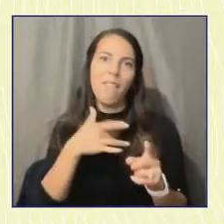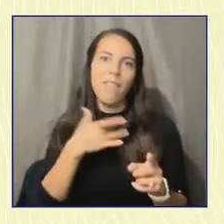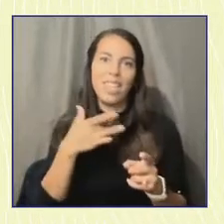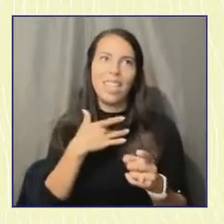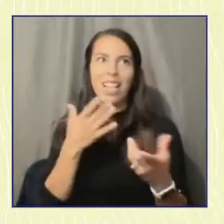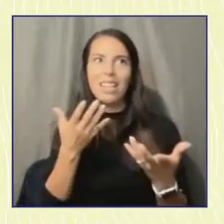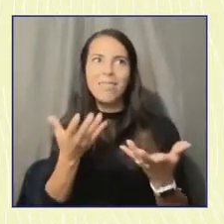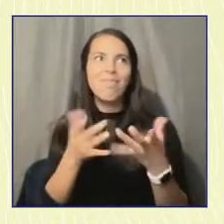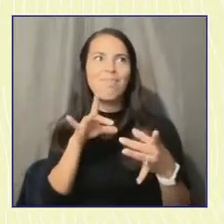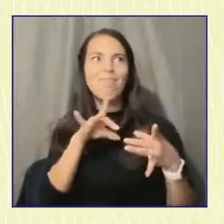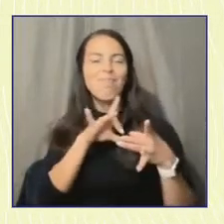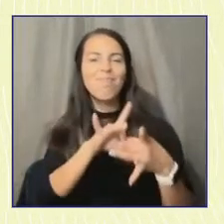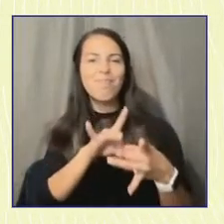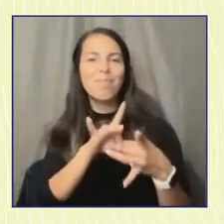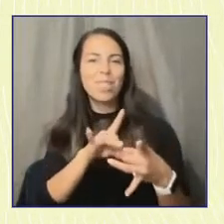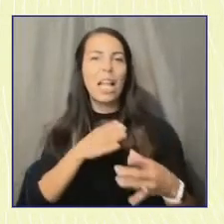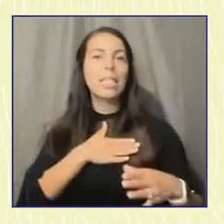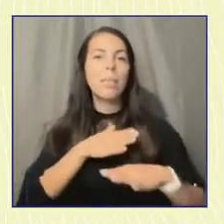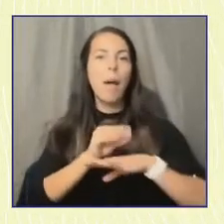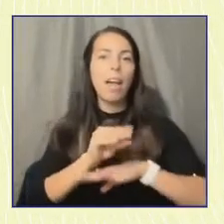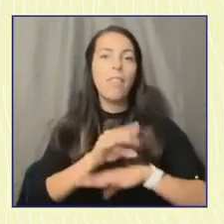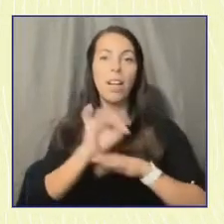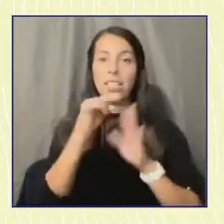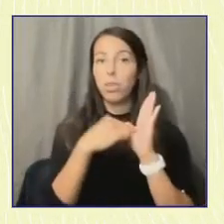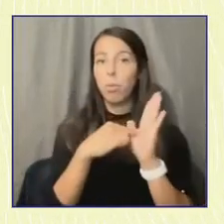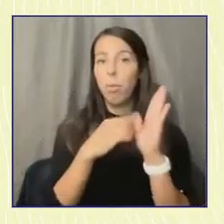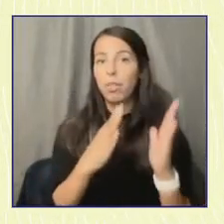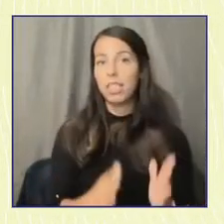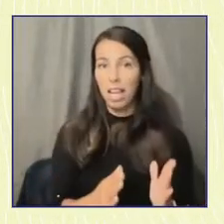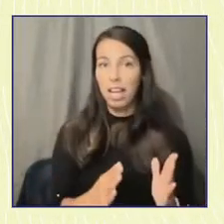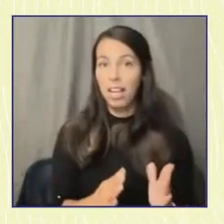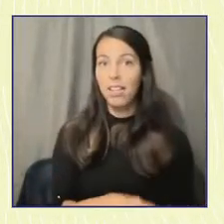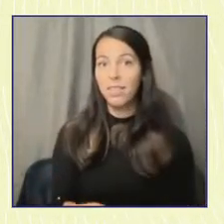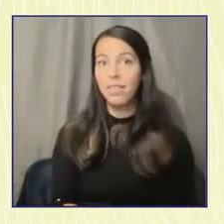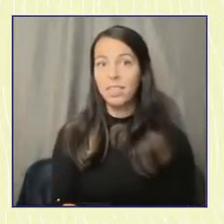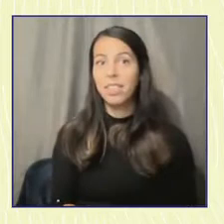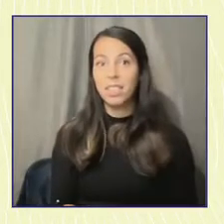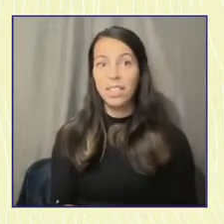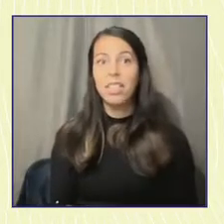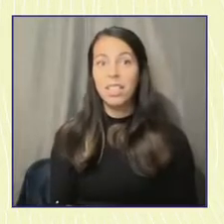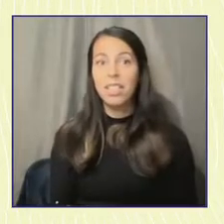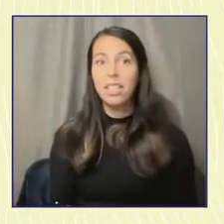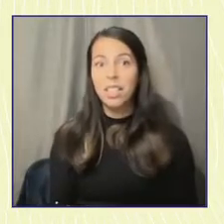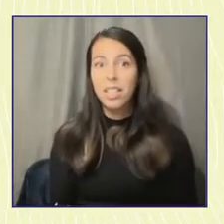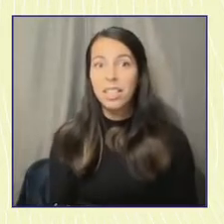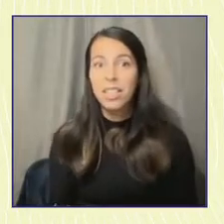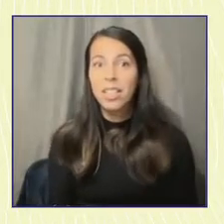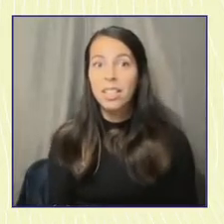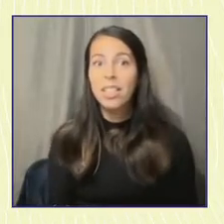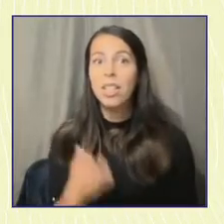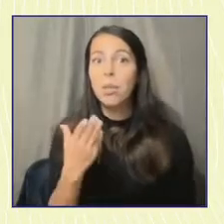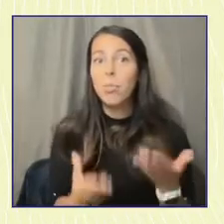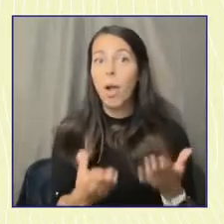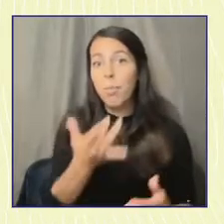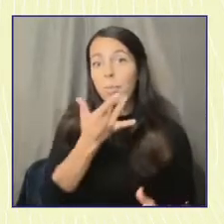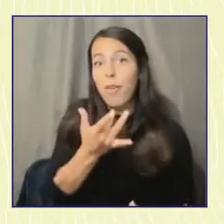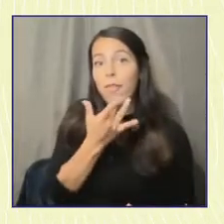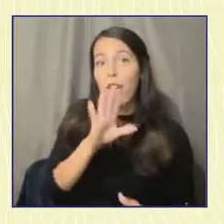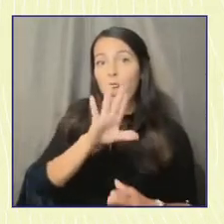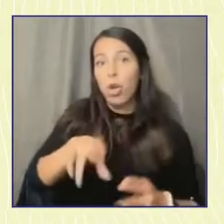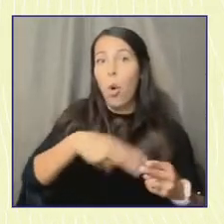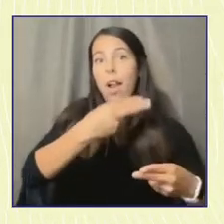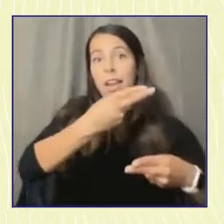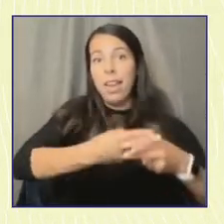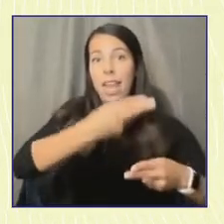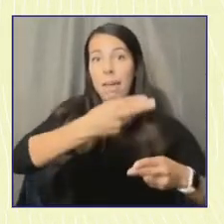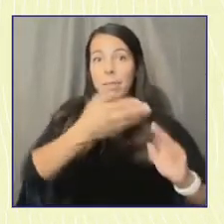that's the advice I have to representatives is it's going to get done, you'd probably rather have your name on it and be able to say I helped these people